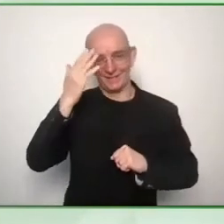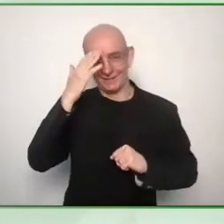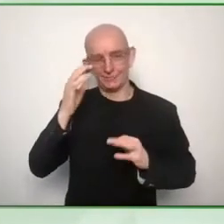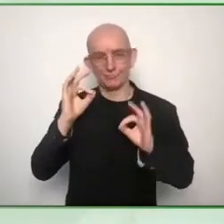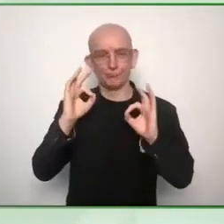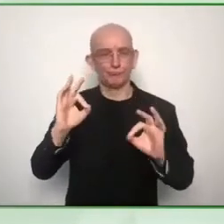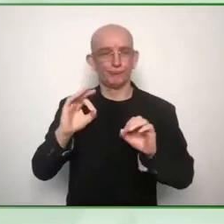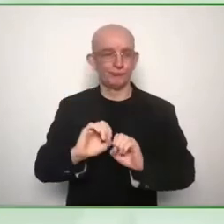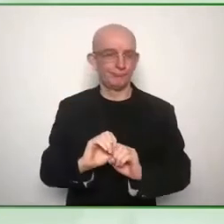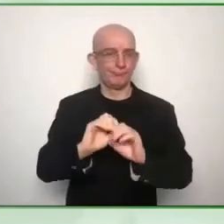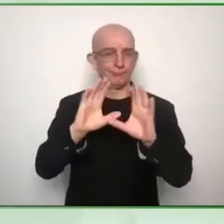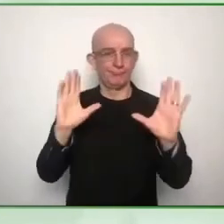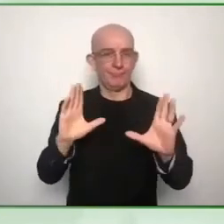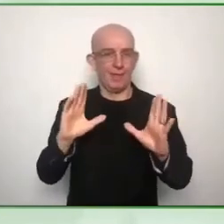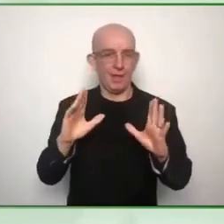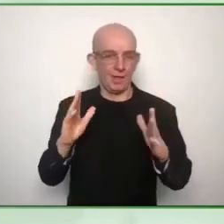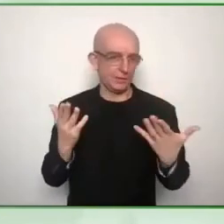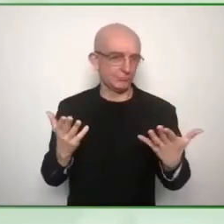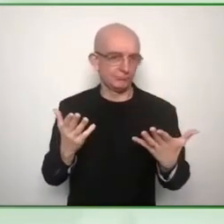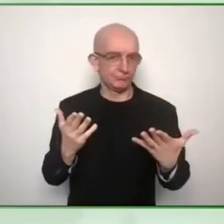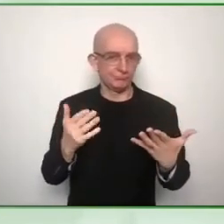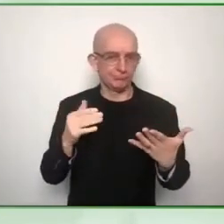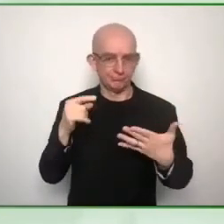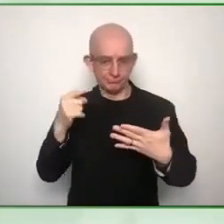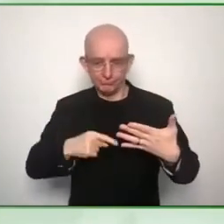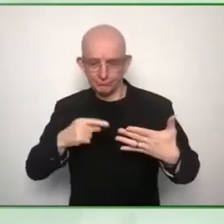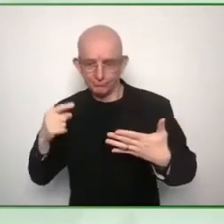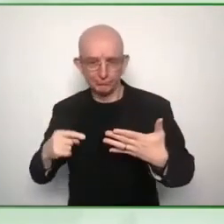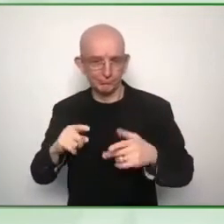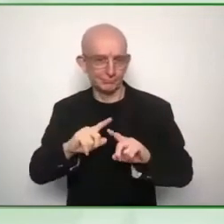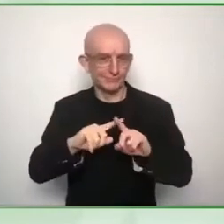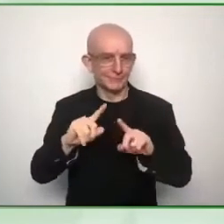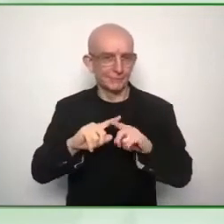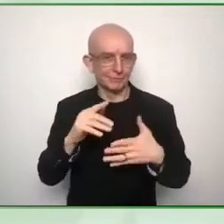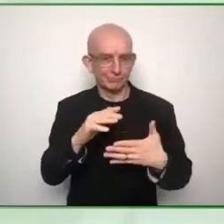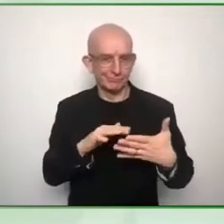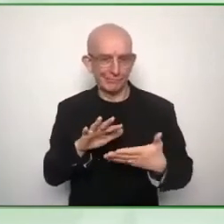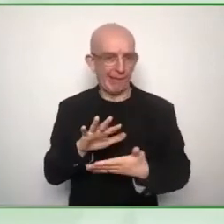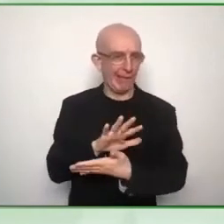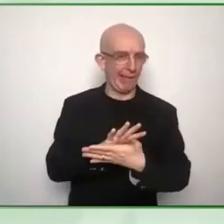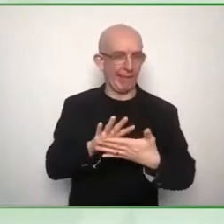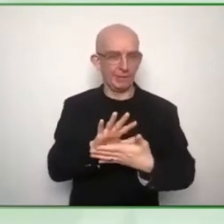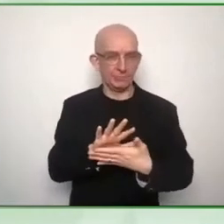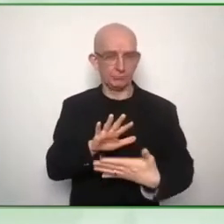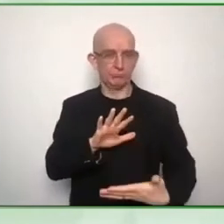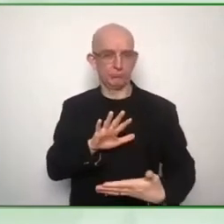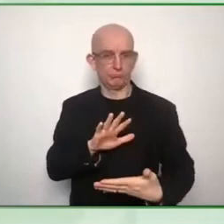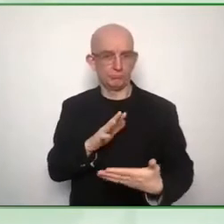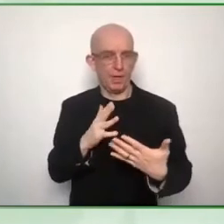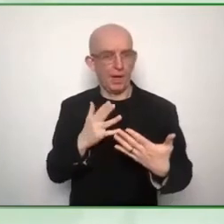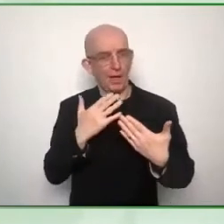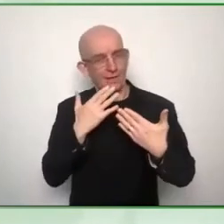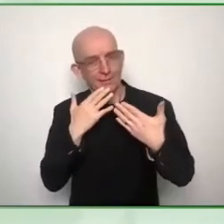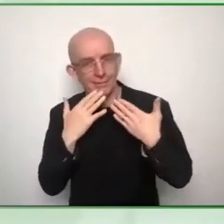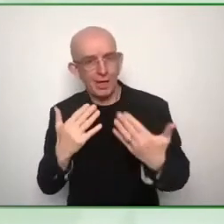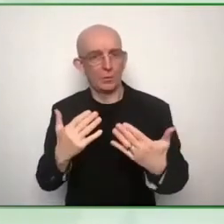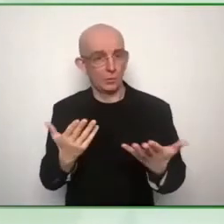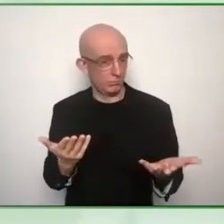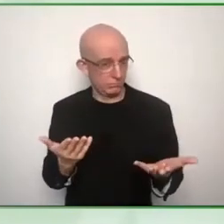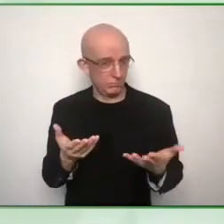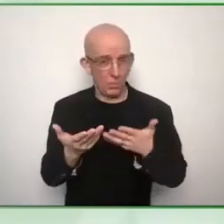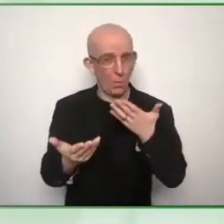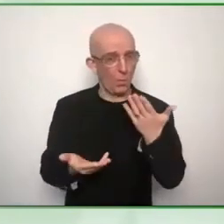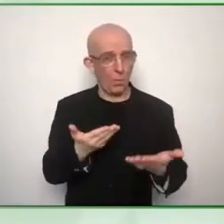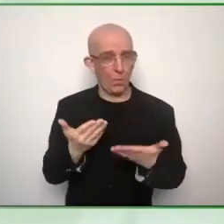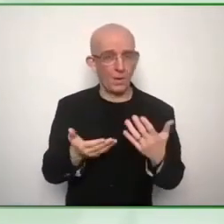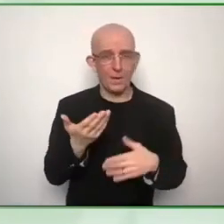rather than having to go to 40 places it's all in one now so i'm curious if you could share some of the you